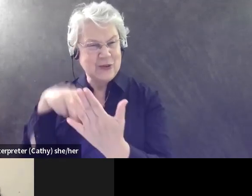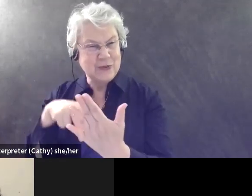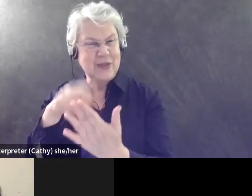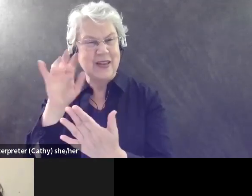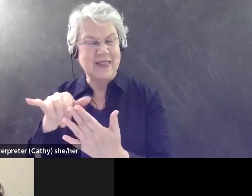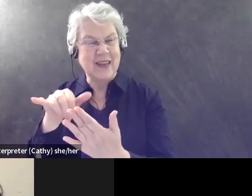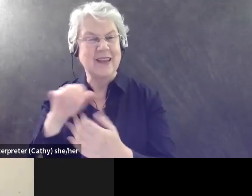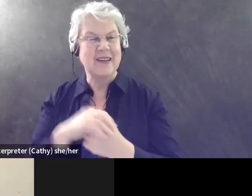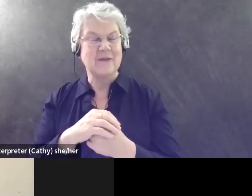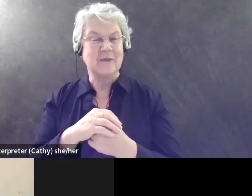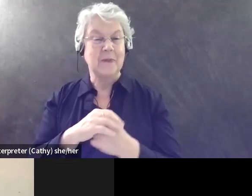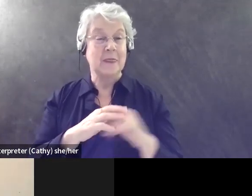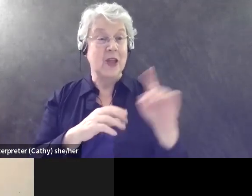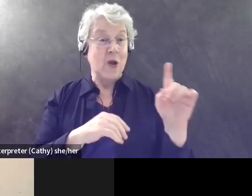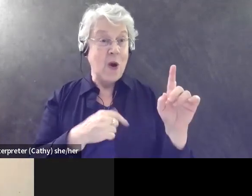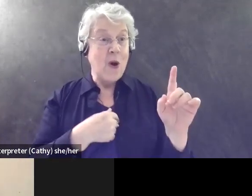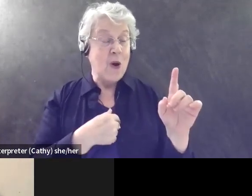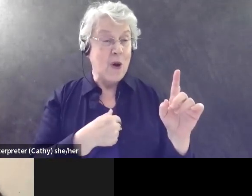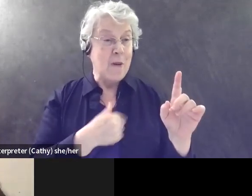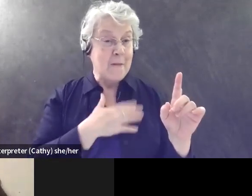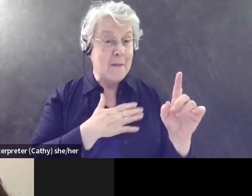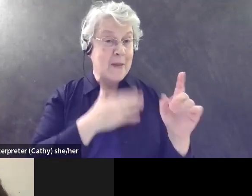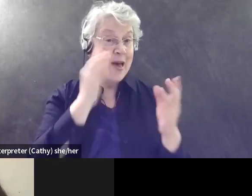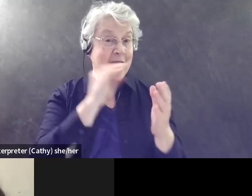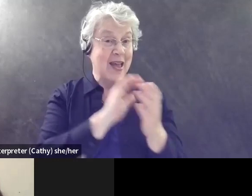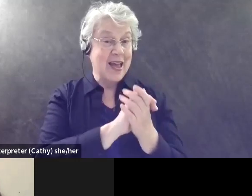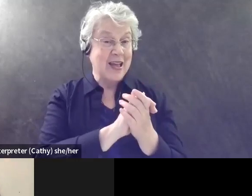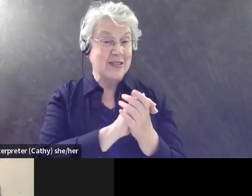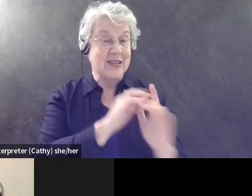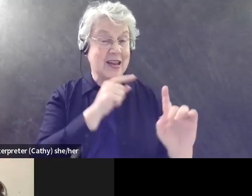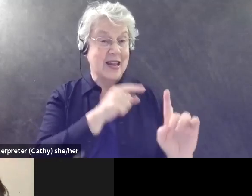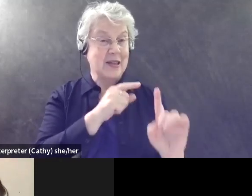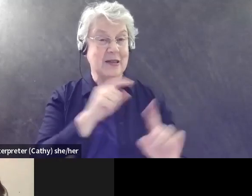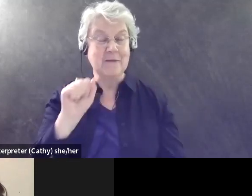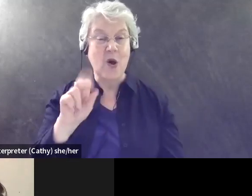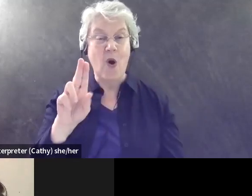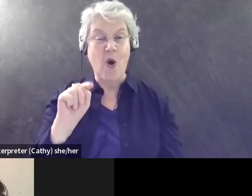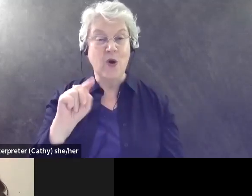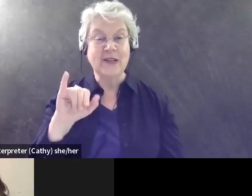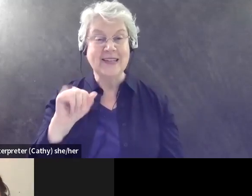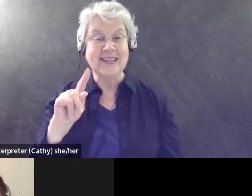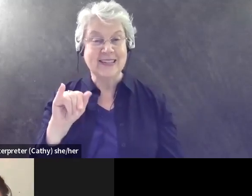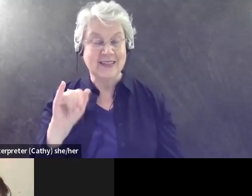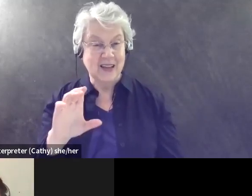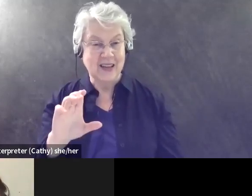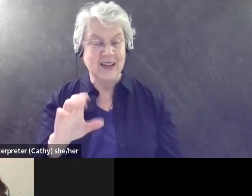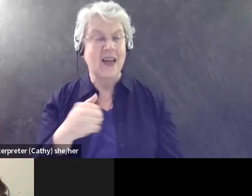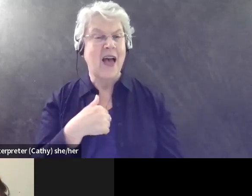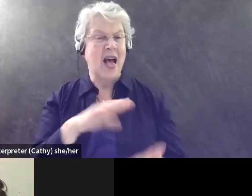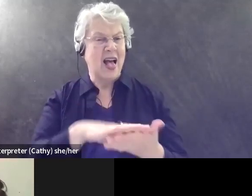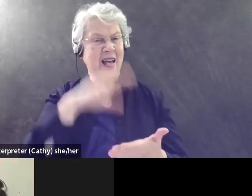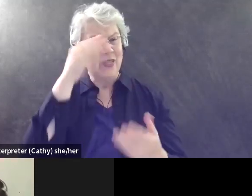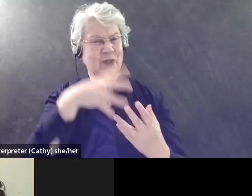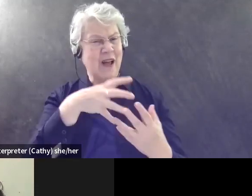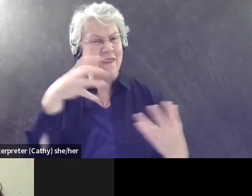yeah. And I know. My, my husband is autistic and, um, I learned a lot